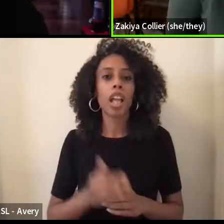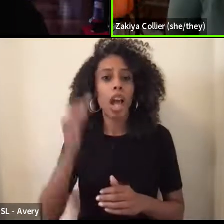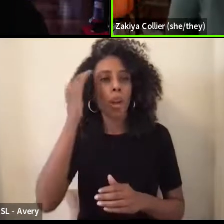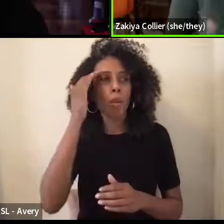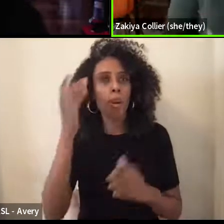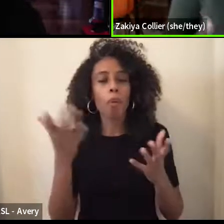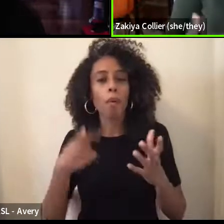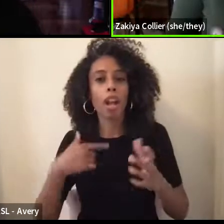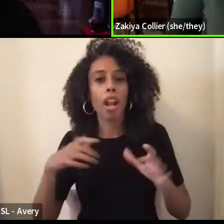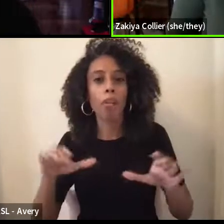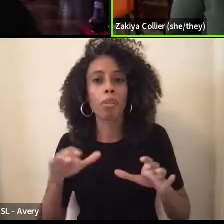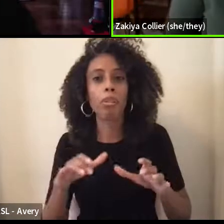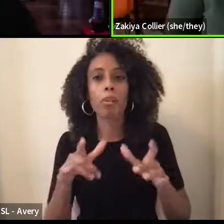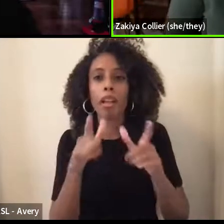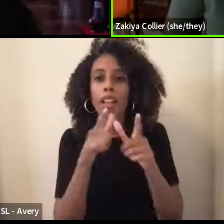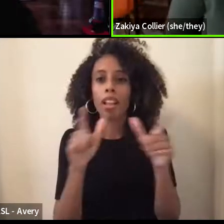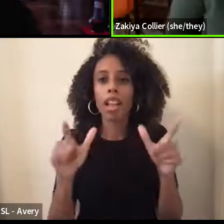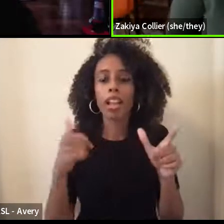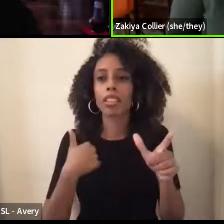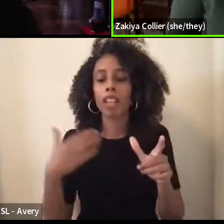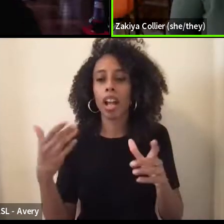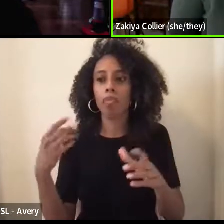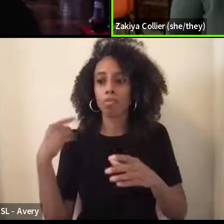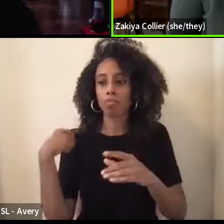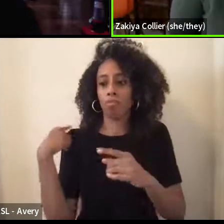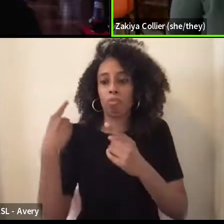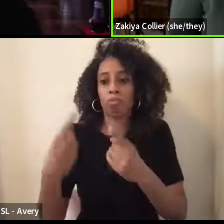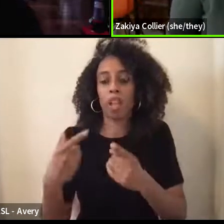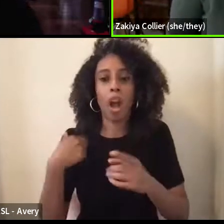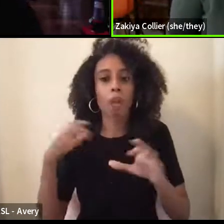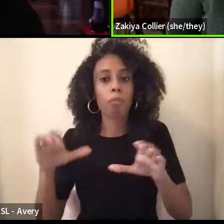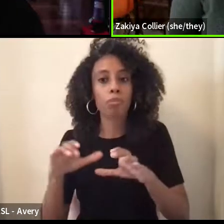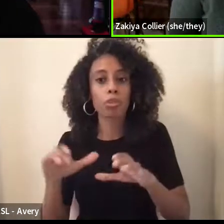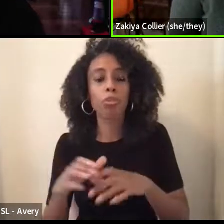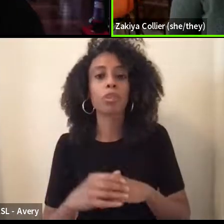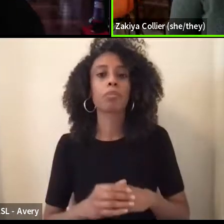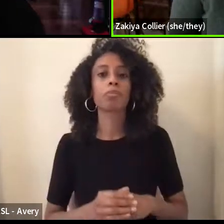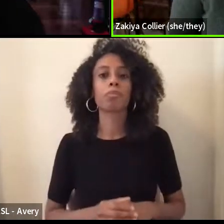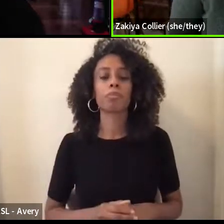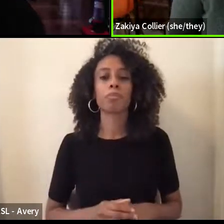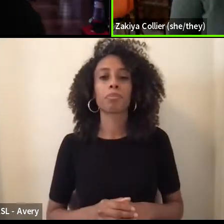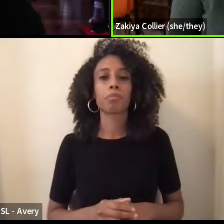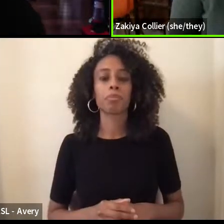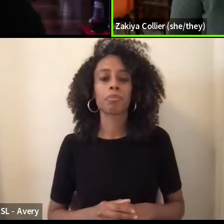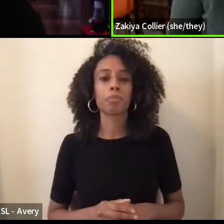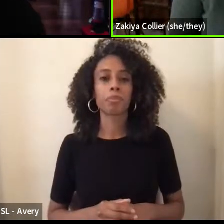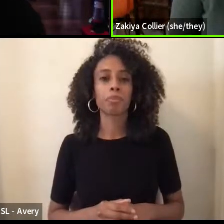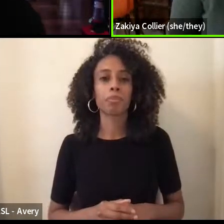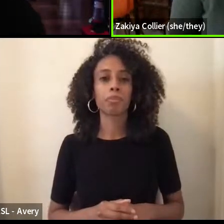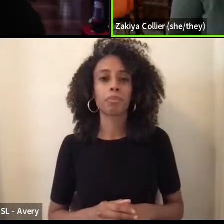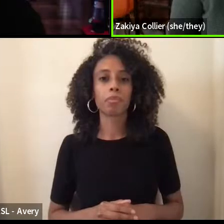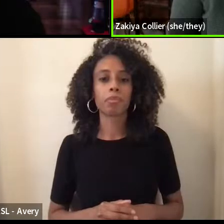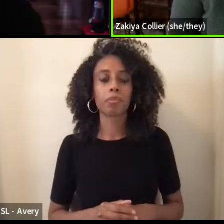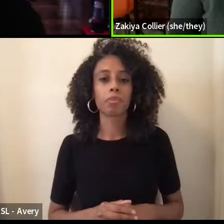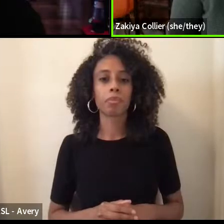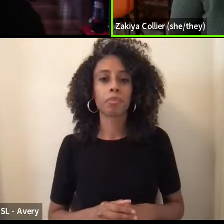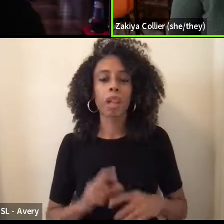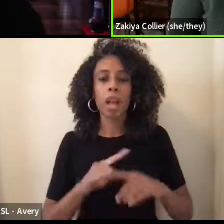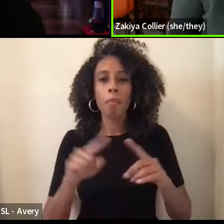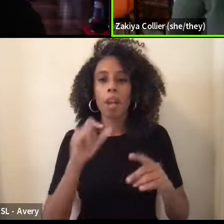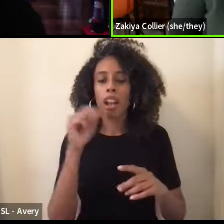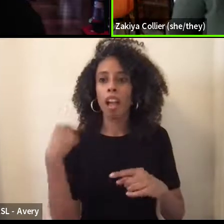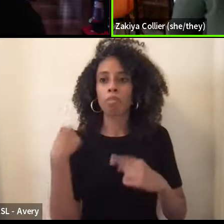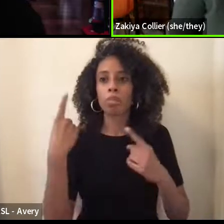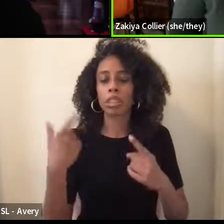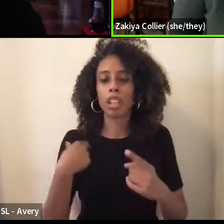doing or the language for what I had been doing. Um, but it wasn't until like sort of reading black